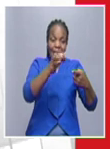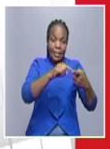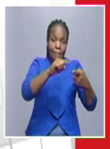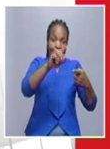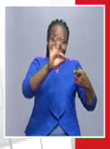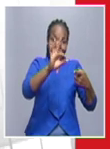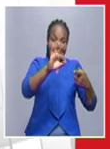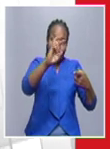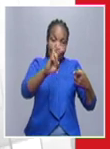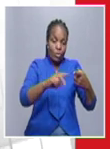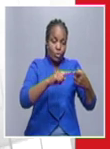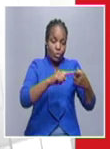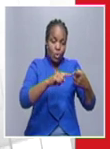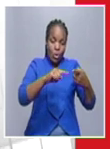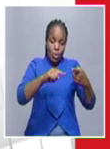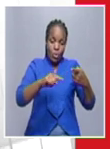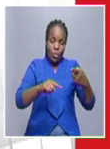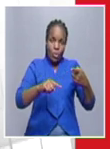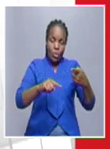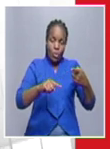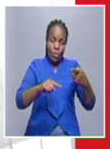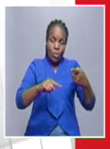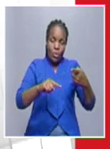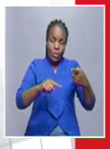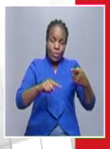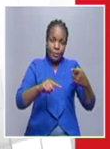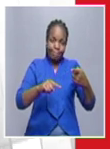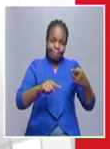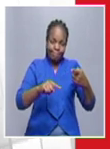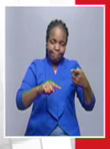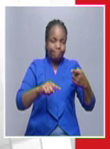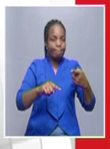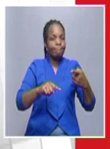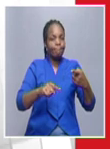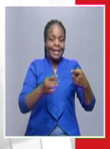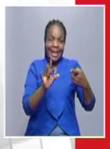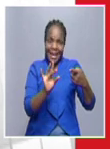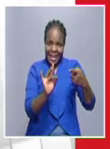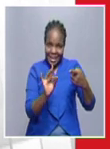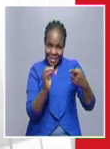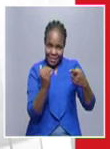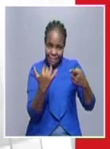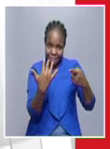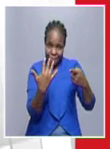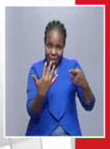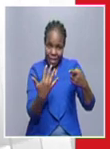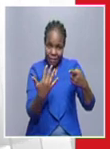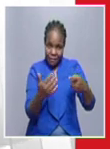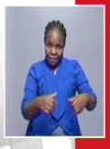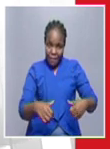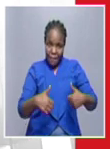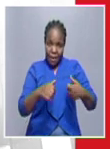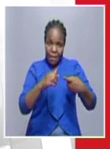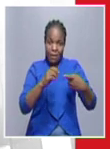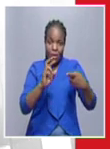swakop mund there were 85 recoveries at